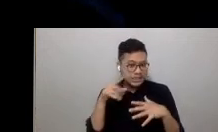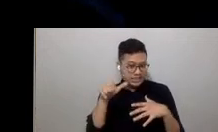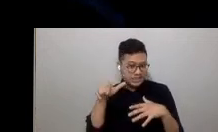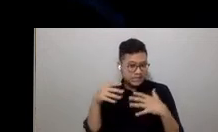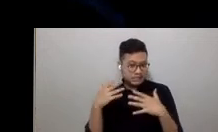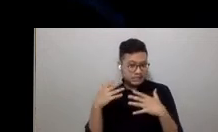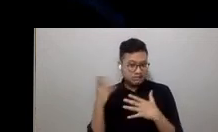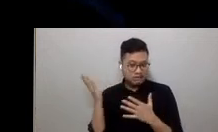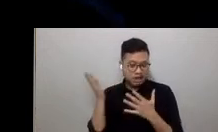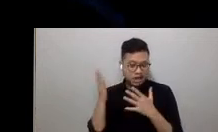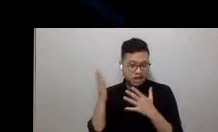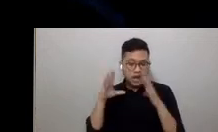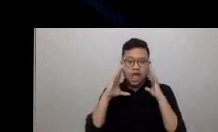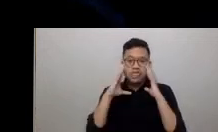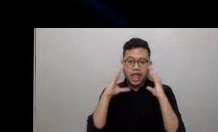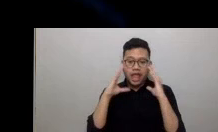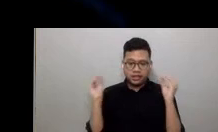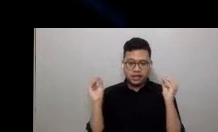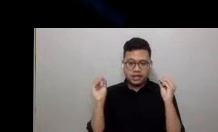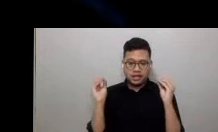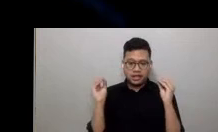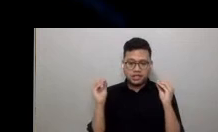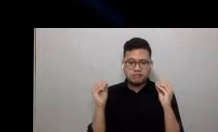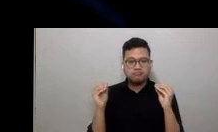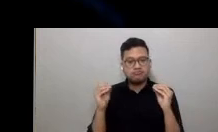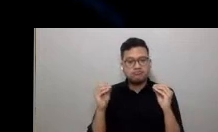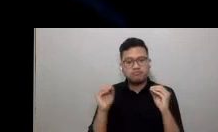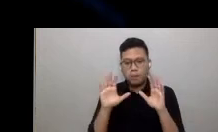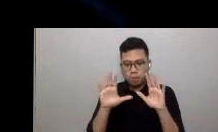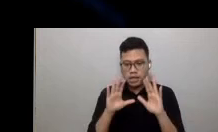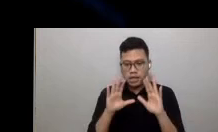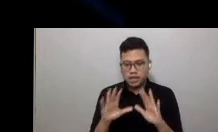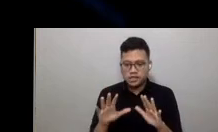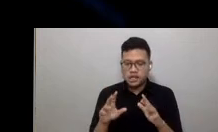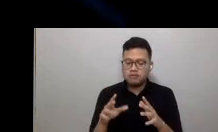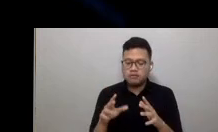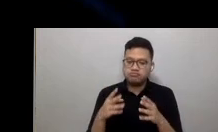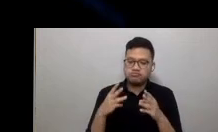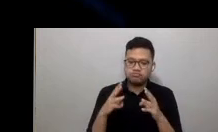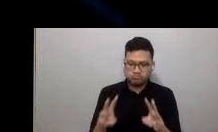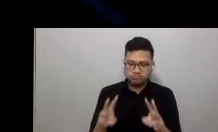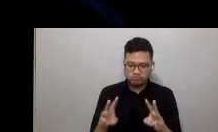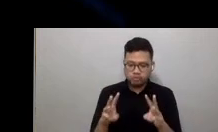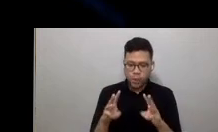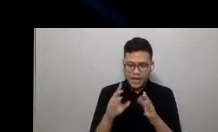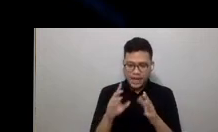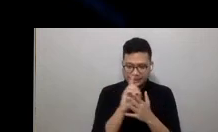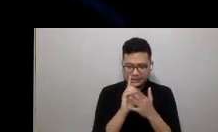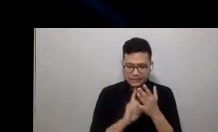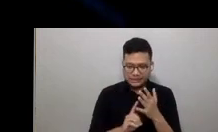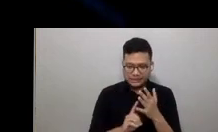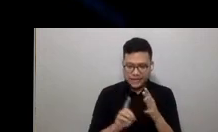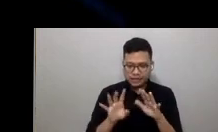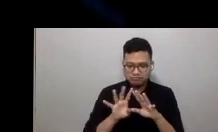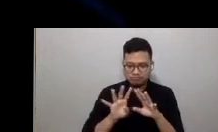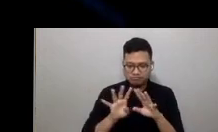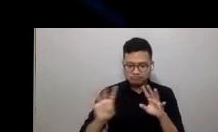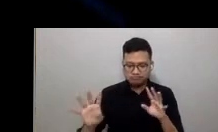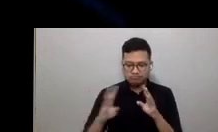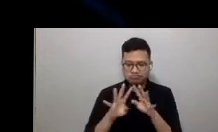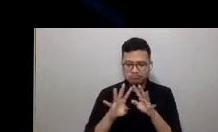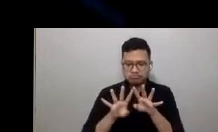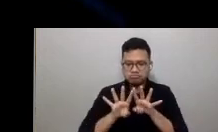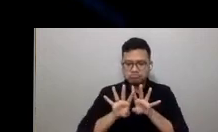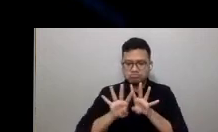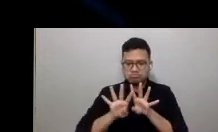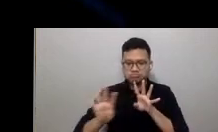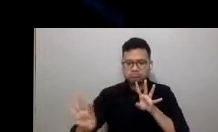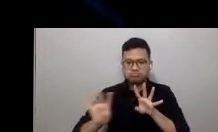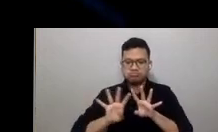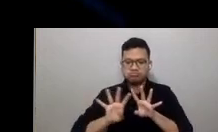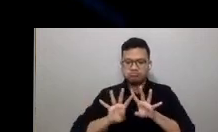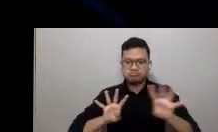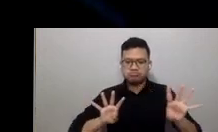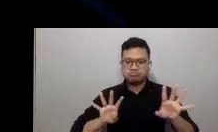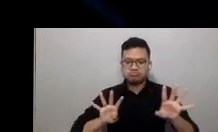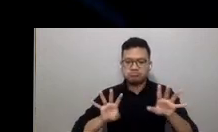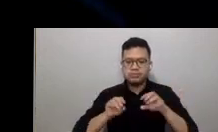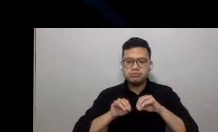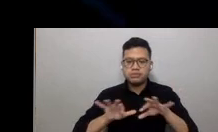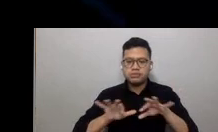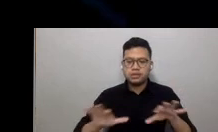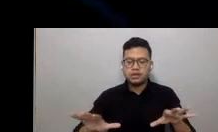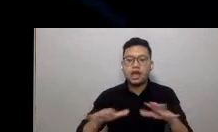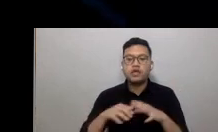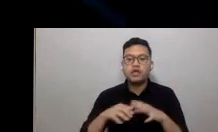great example of a decentralised sustainable development that occupies an under-utilised dockyard to regenerate an area of